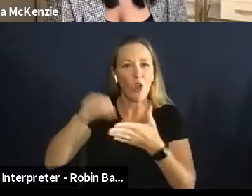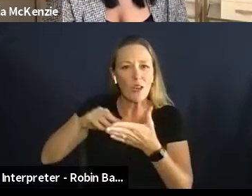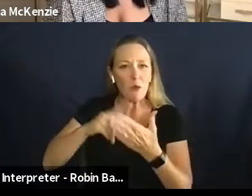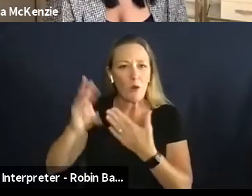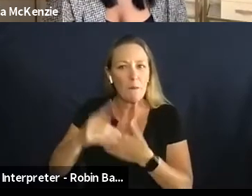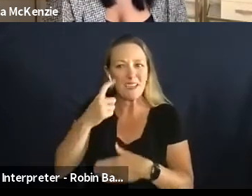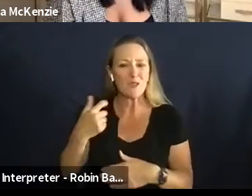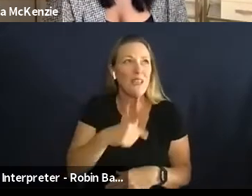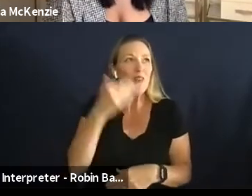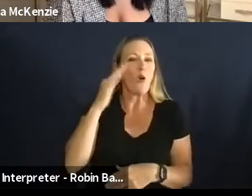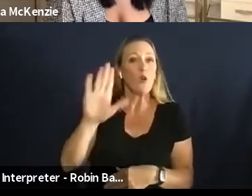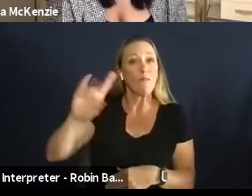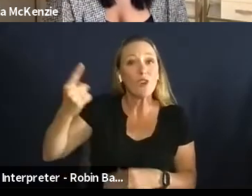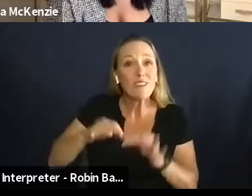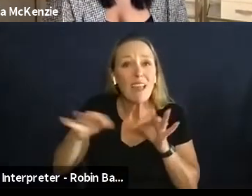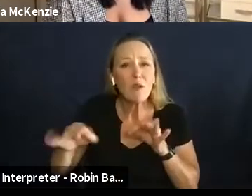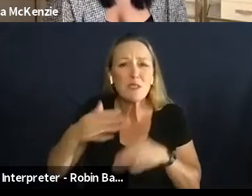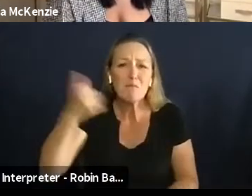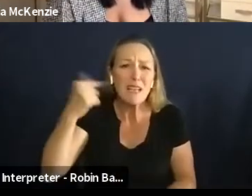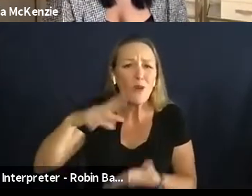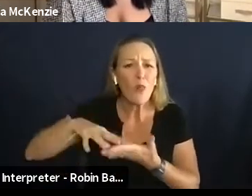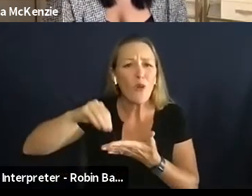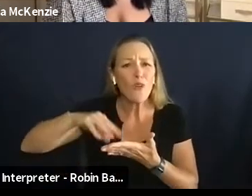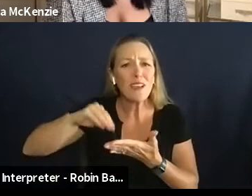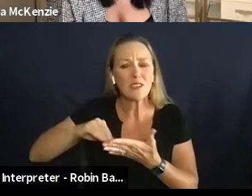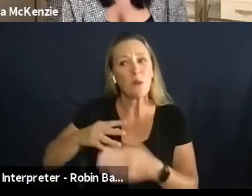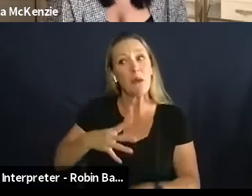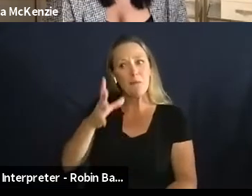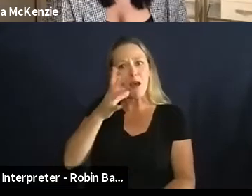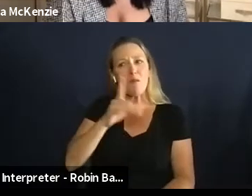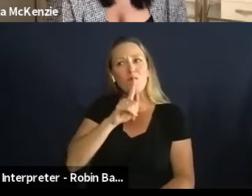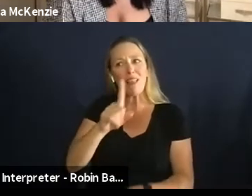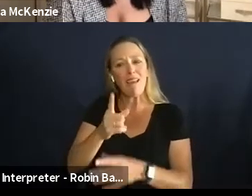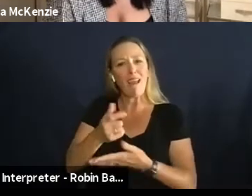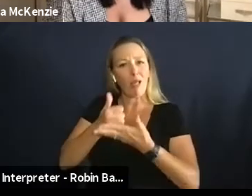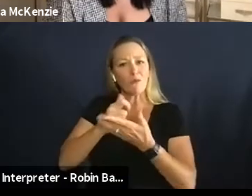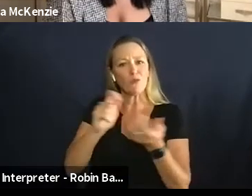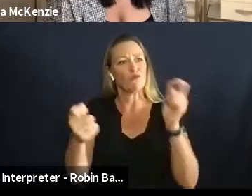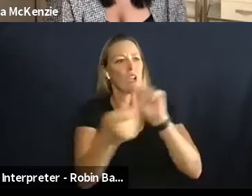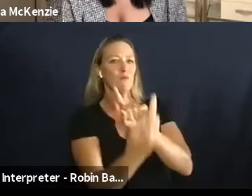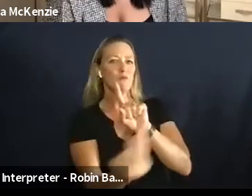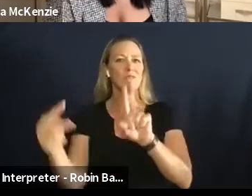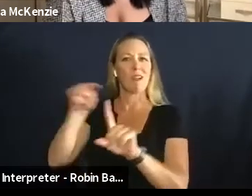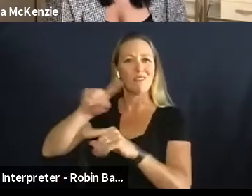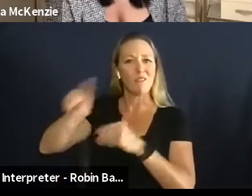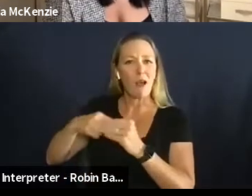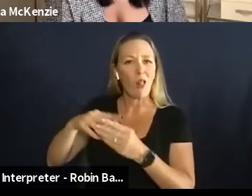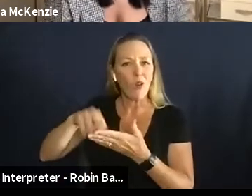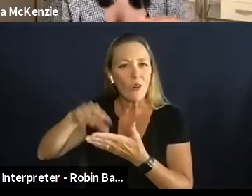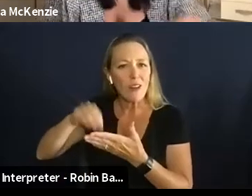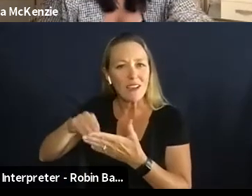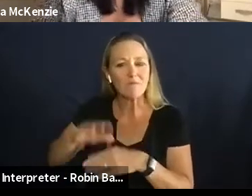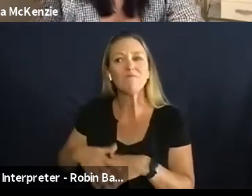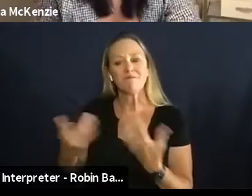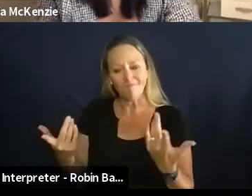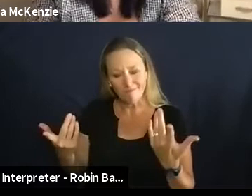was able to transform the thinking around education and and really thinking about the needs of those around us um later she moved to the other